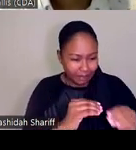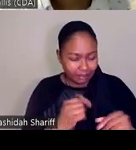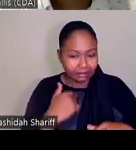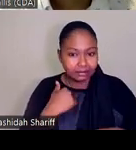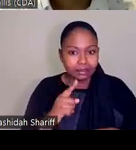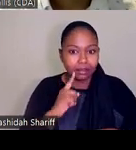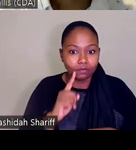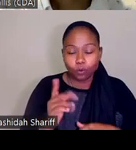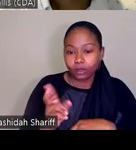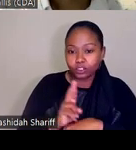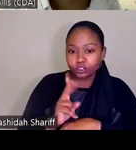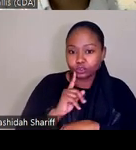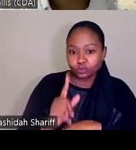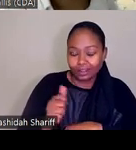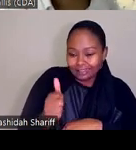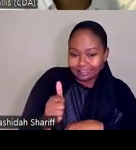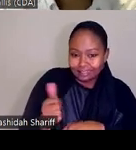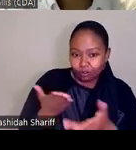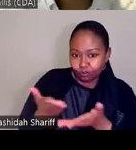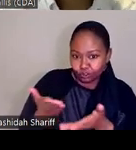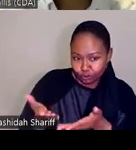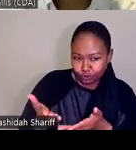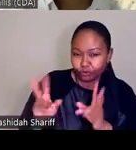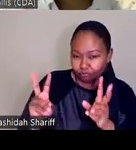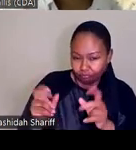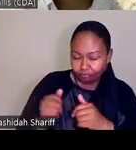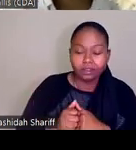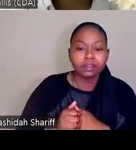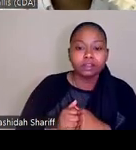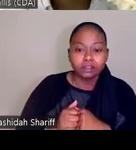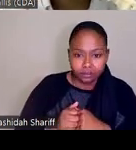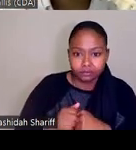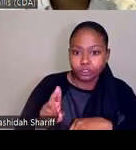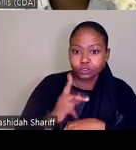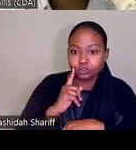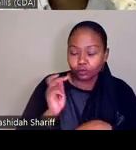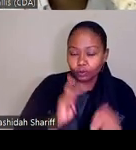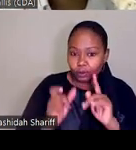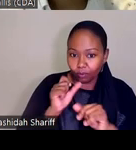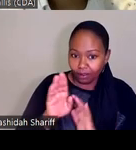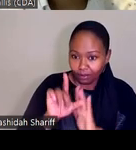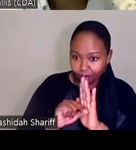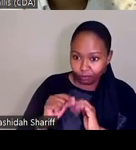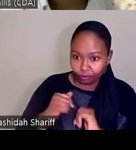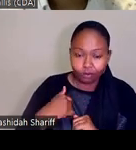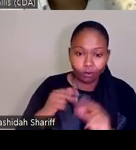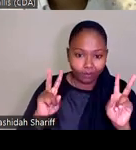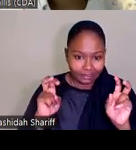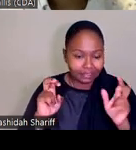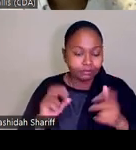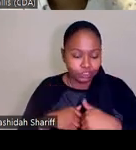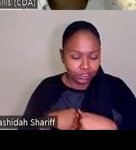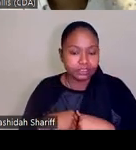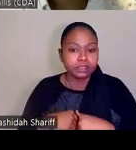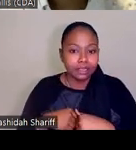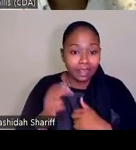we describe it as more of a self-serve type of environment. It'll probably be more useful for folks that have some background of the subject matter and data and folks that